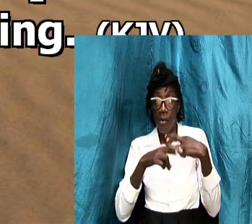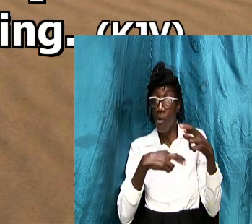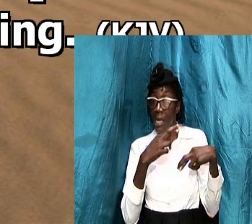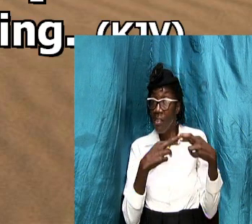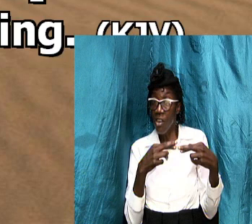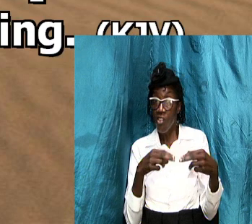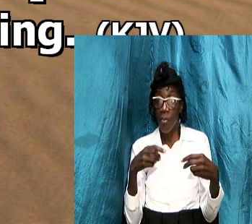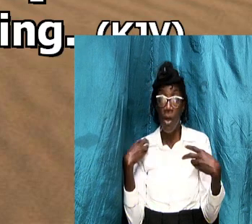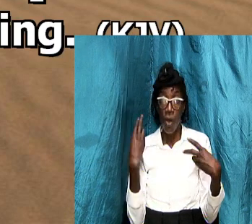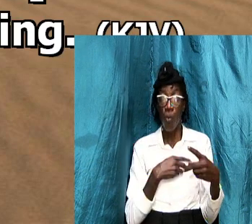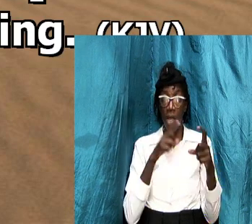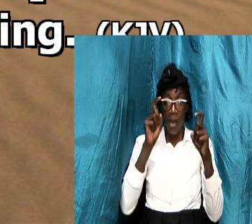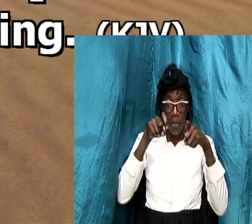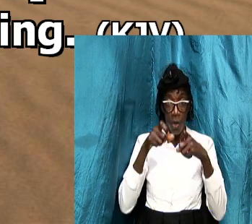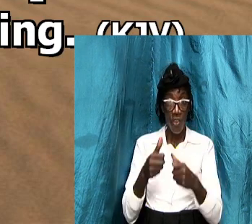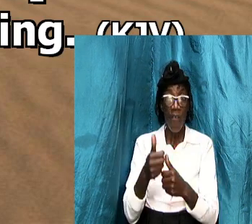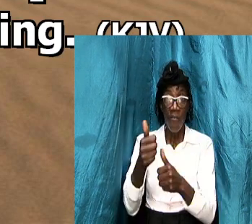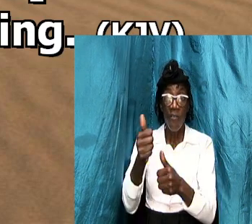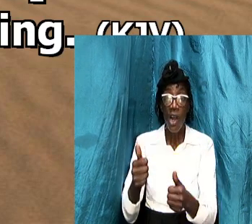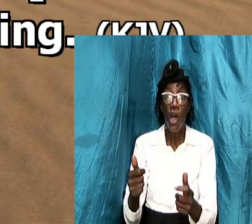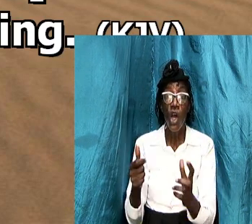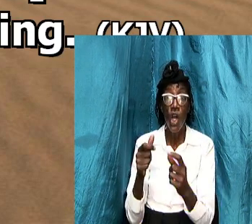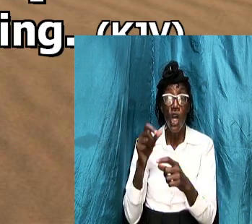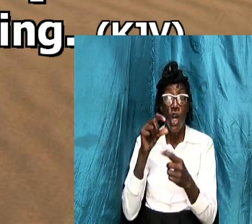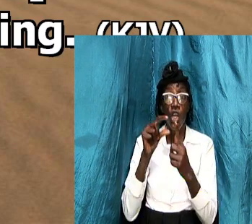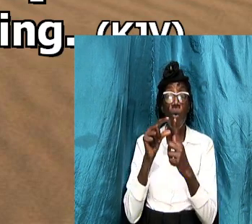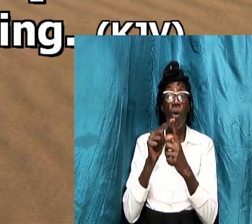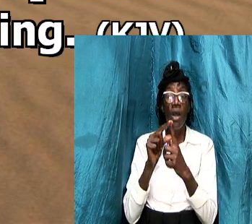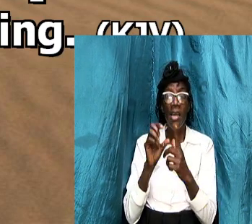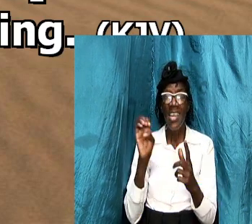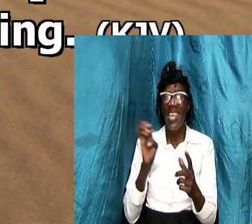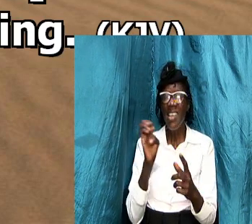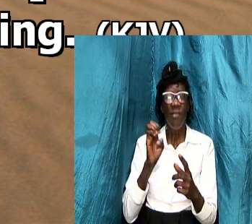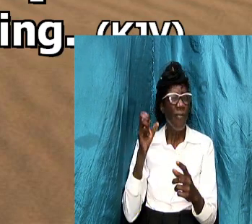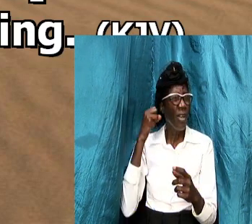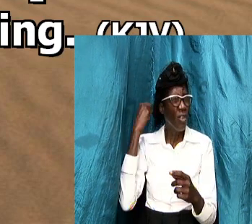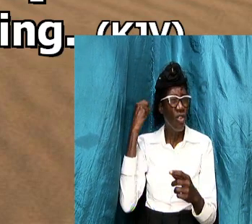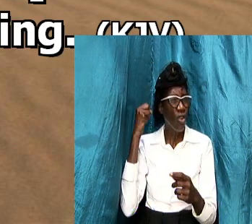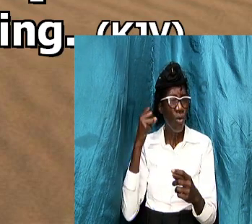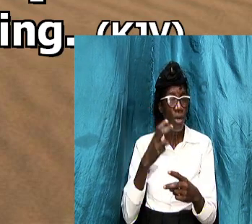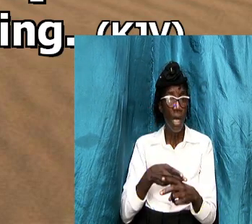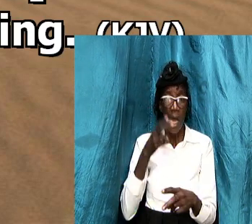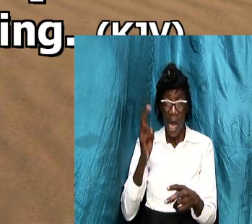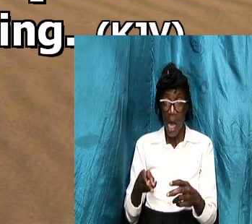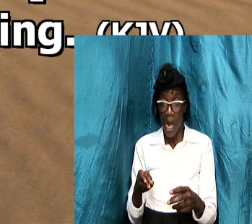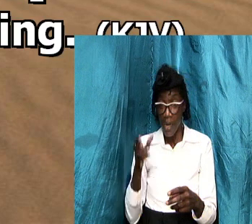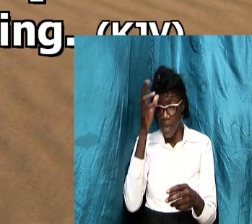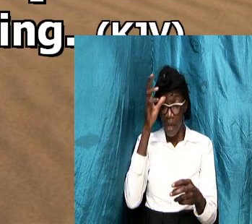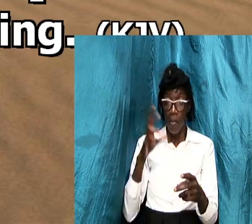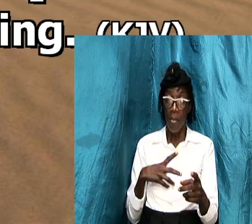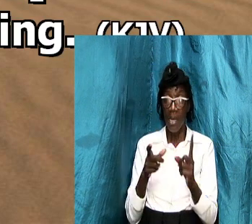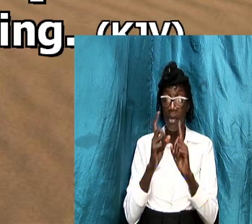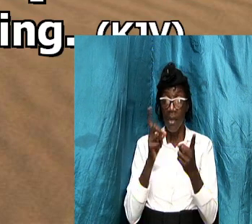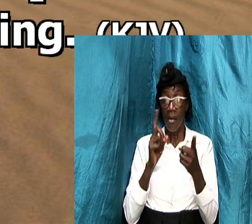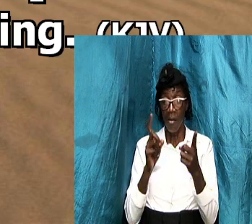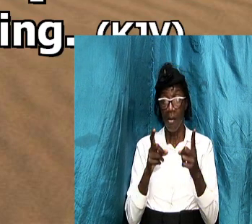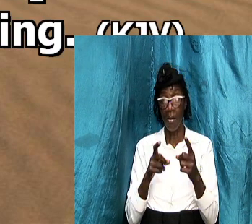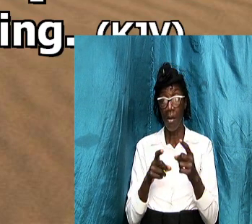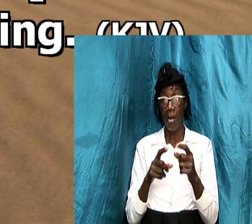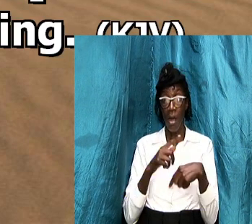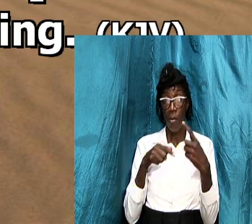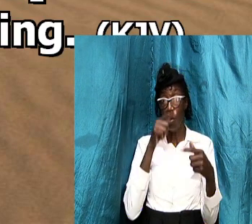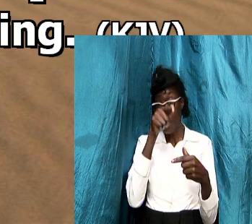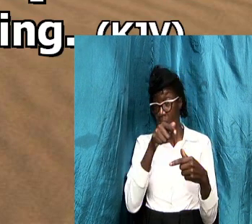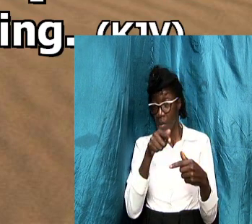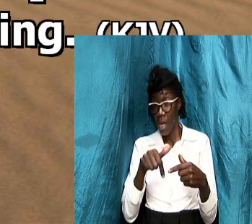we must follow the word even if it's so not so the men took me to task the other day when i put his square on their shoulders and the